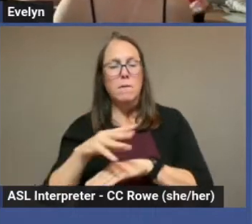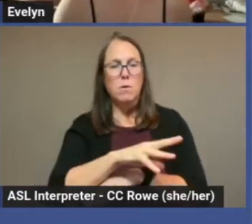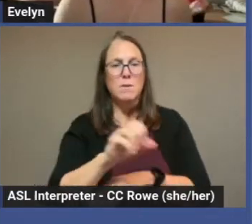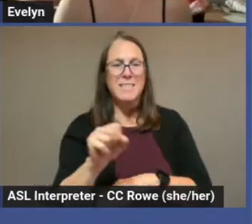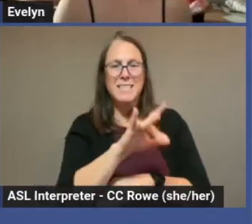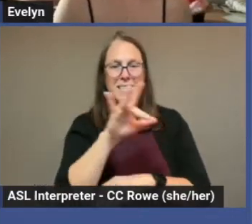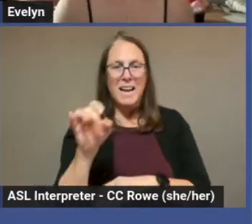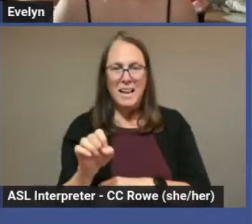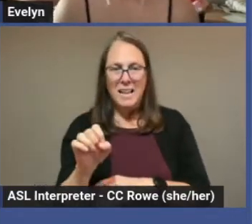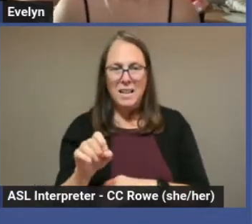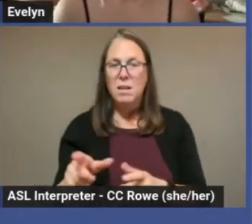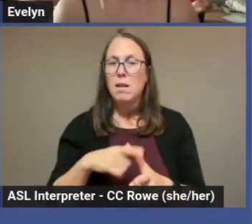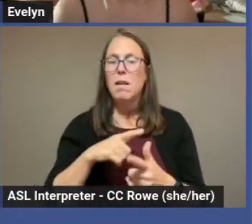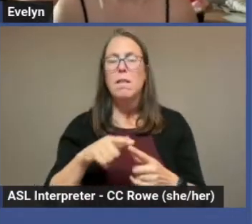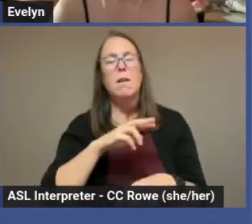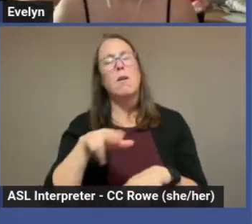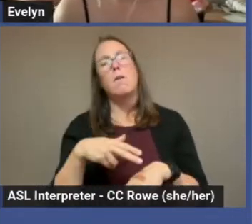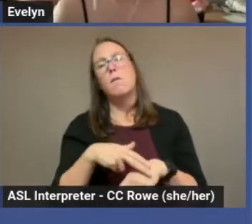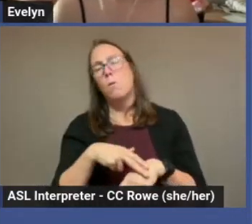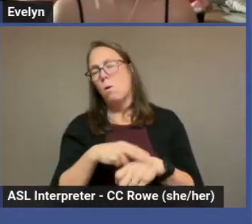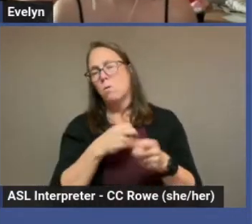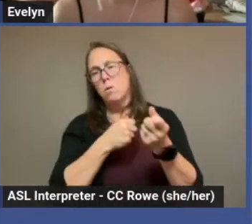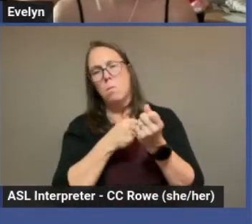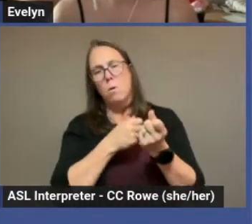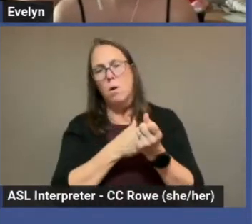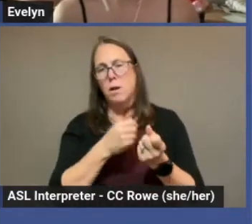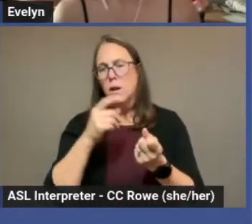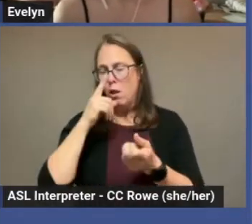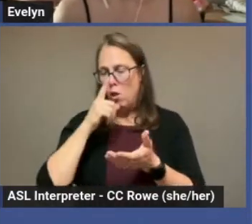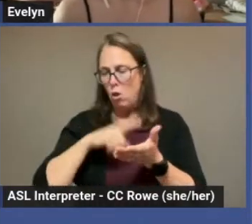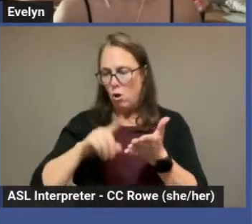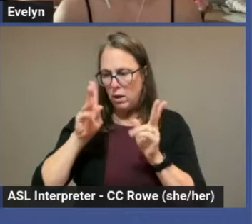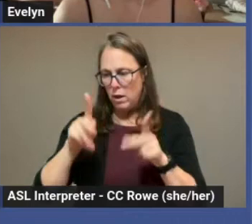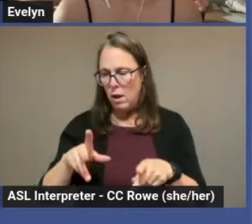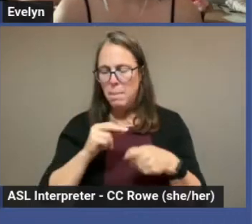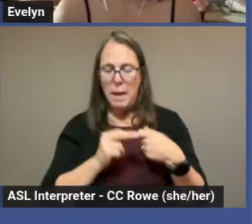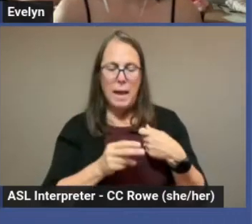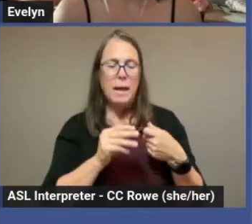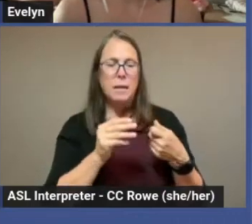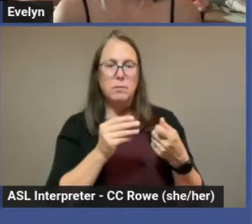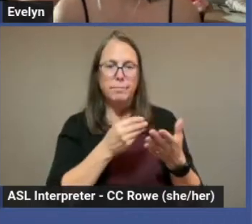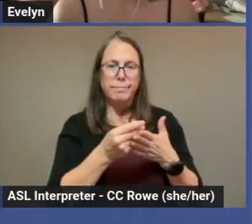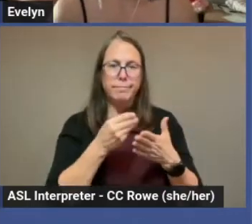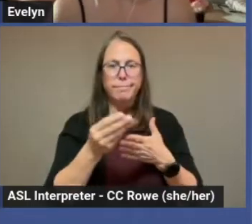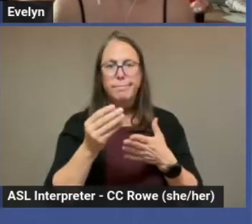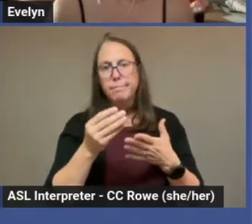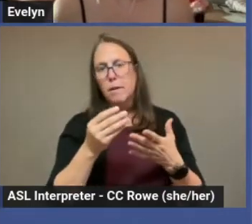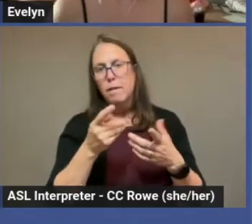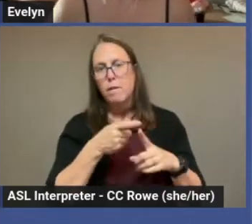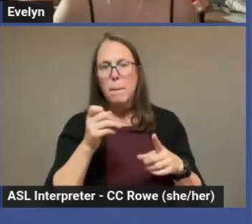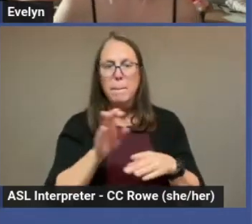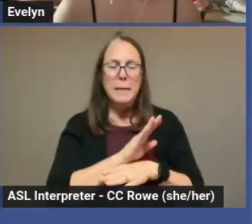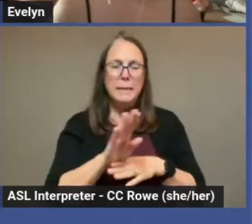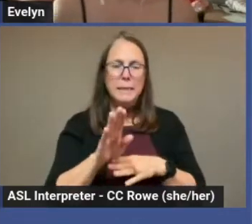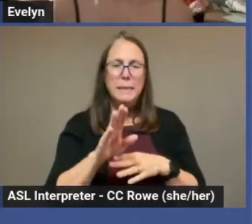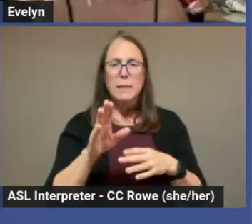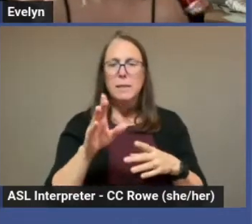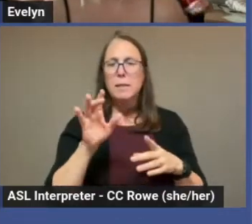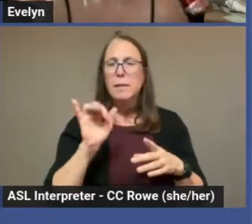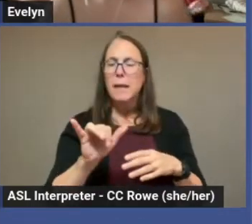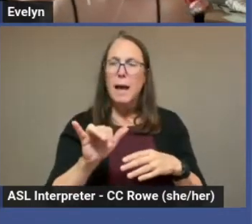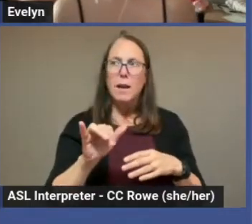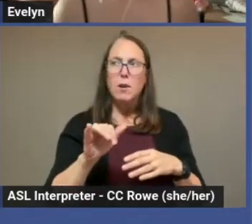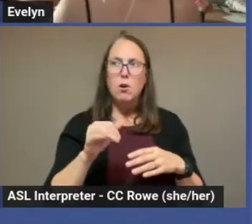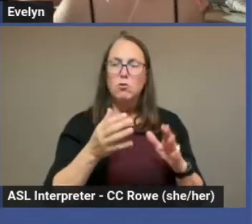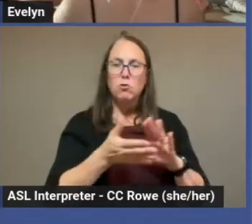supporting and looking up and cataloging businesses run by sex workers, sex workers creating